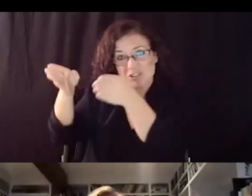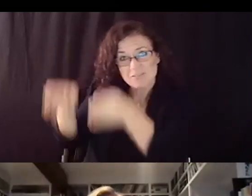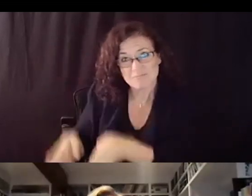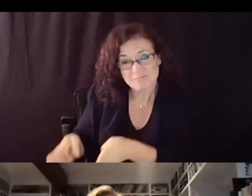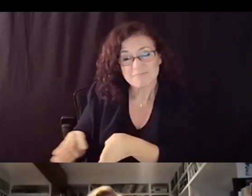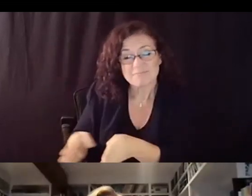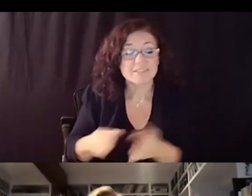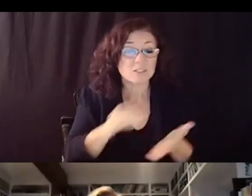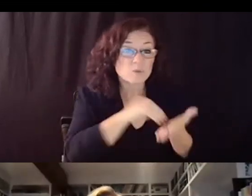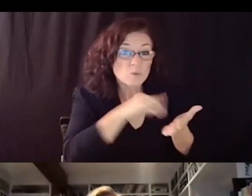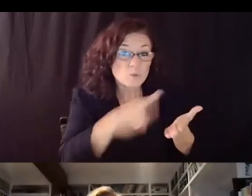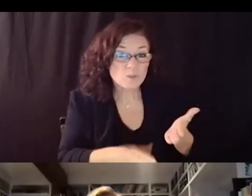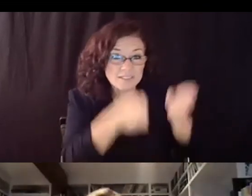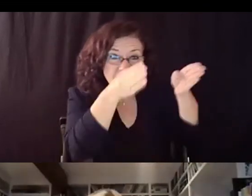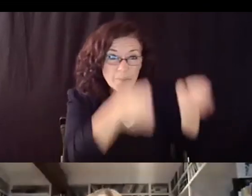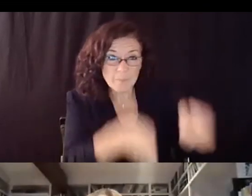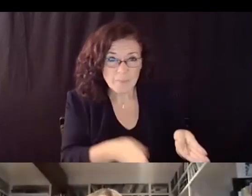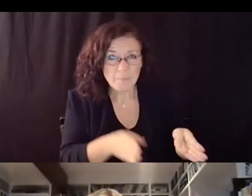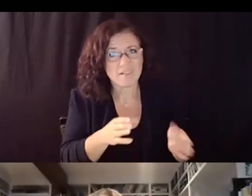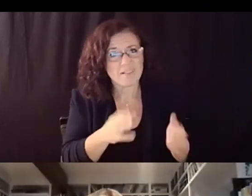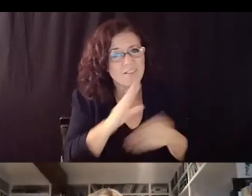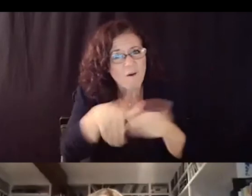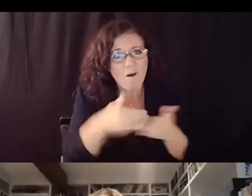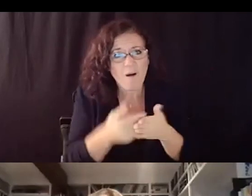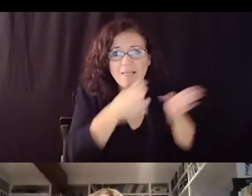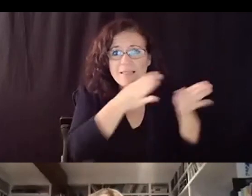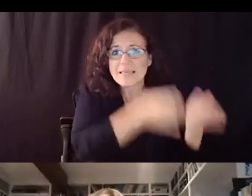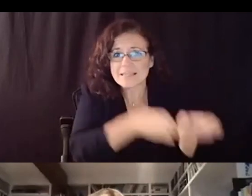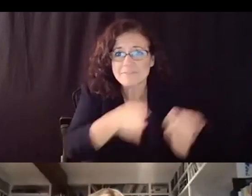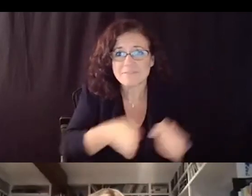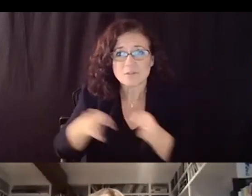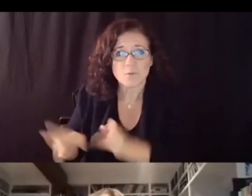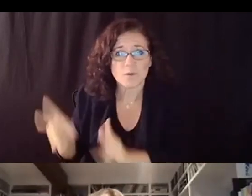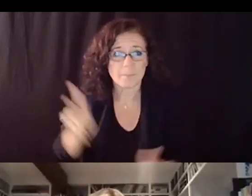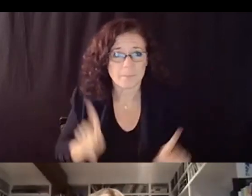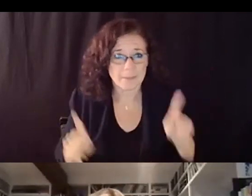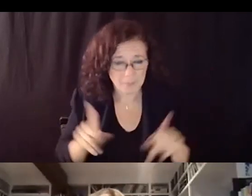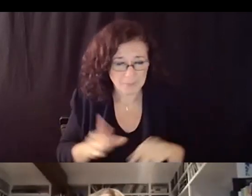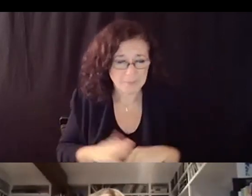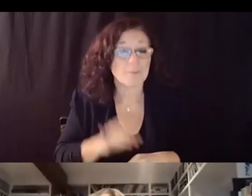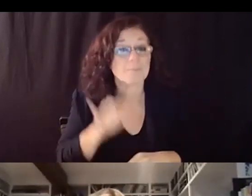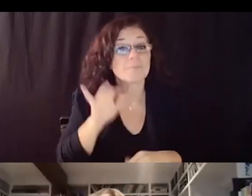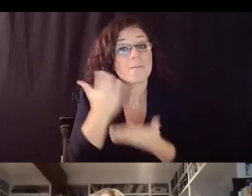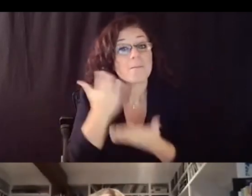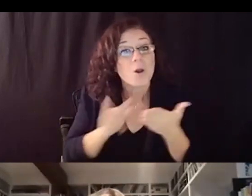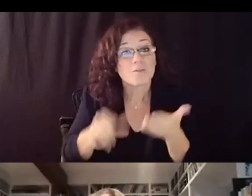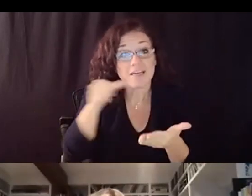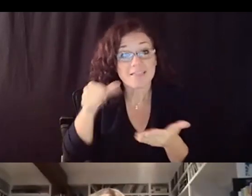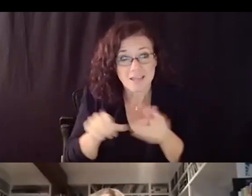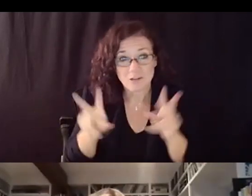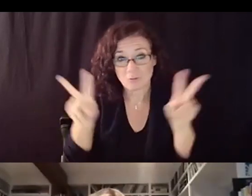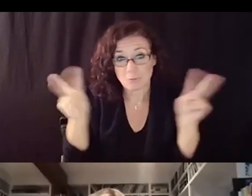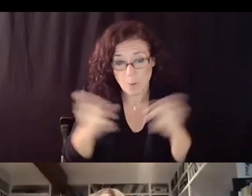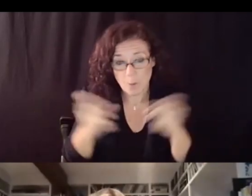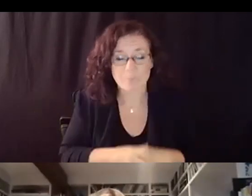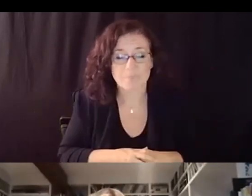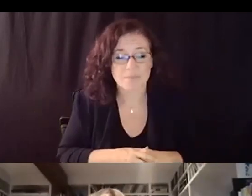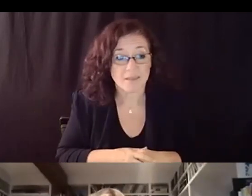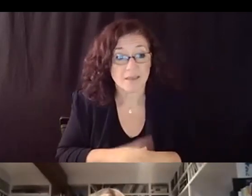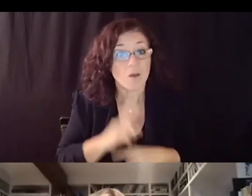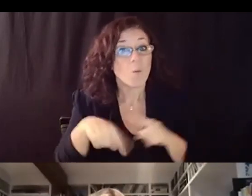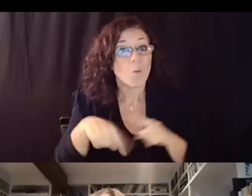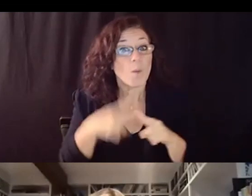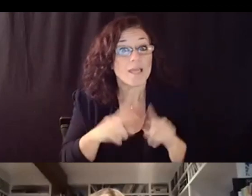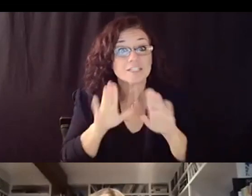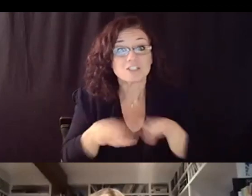people they are individuals so this is part of what was in that letter i quote when the children return